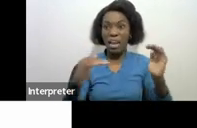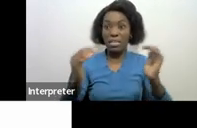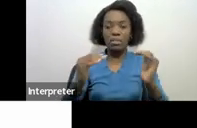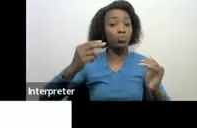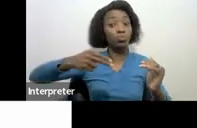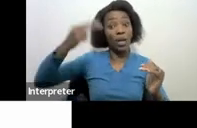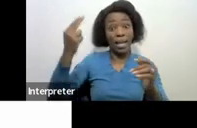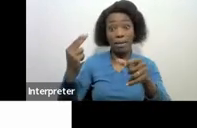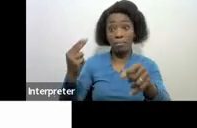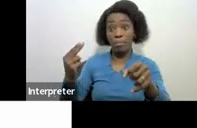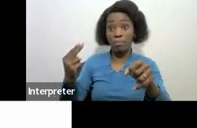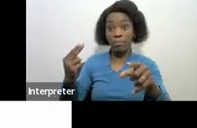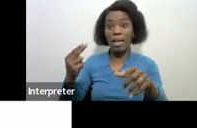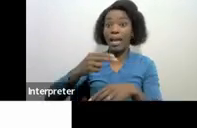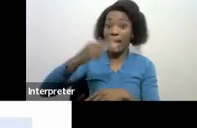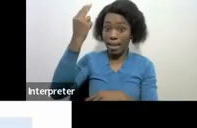we have